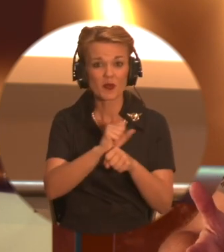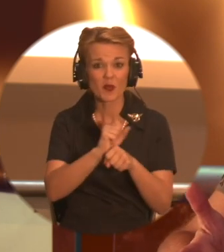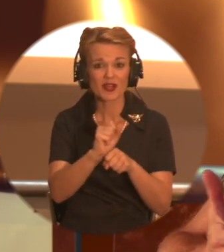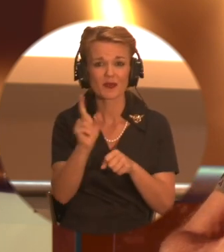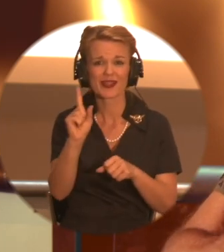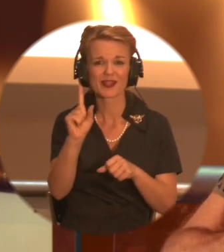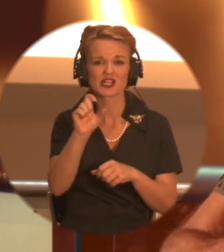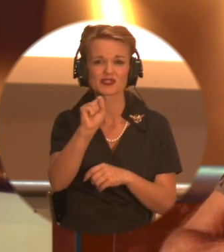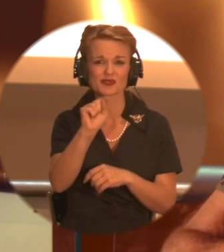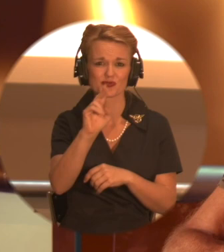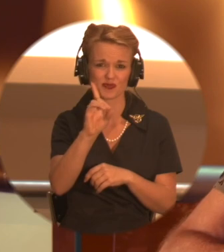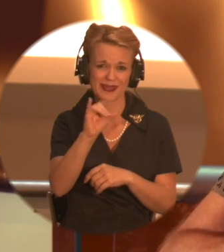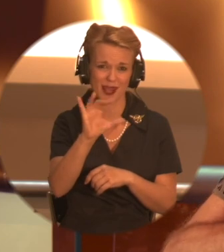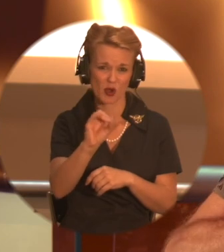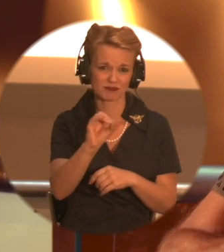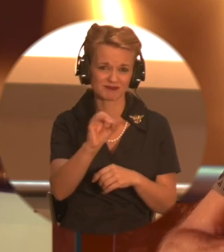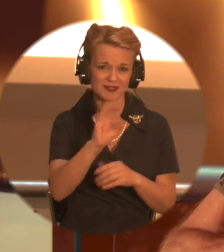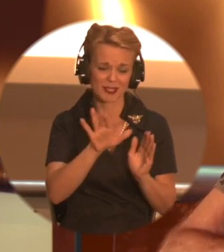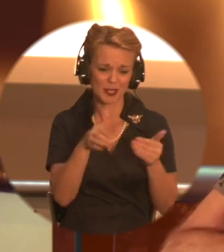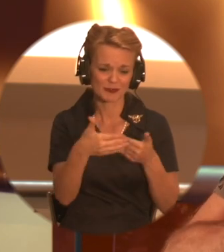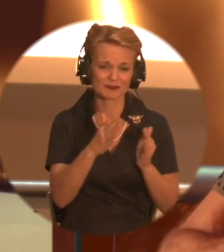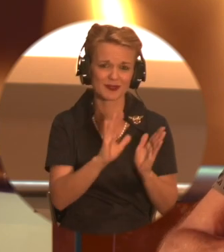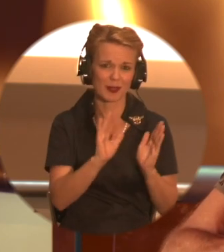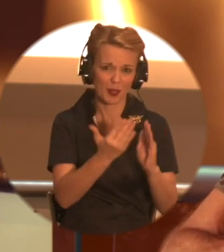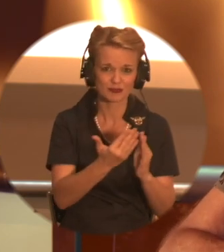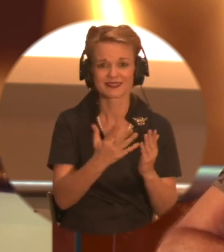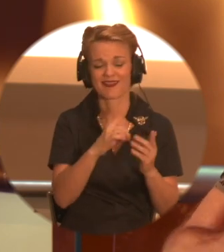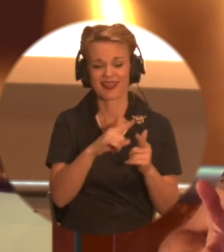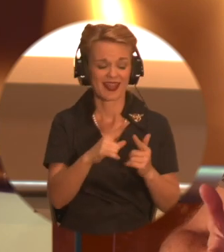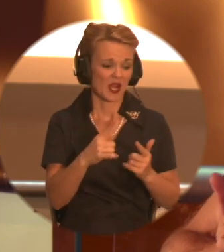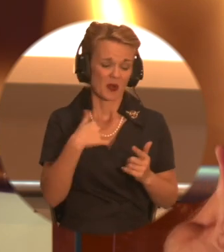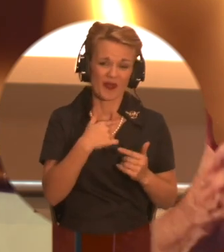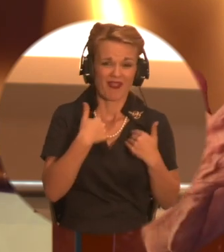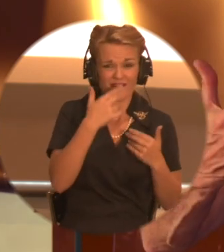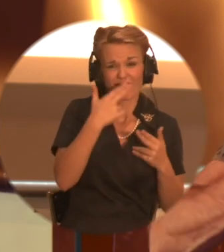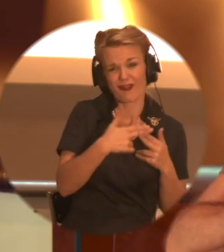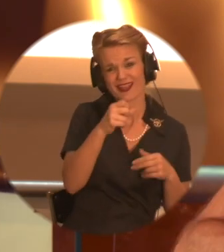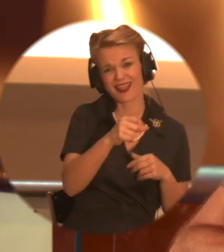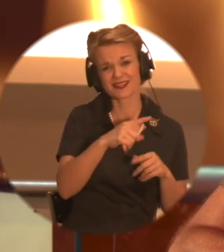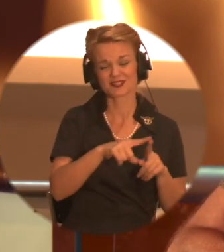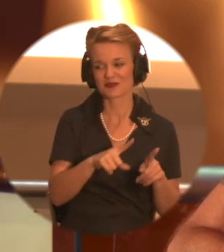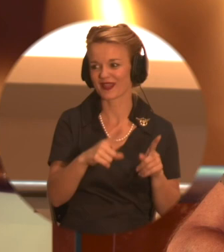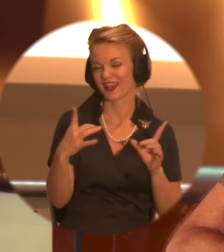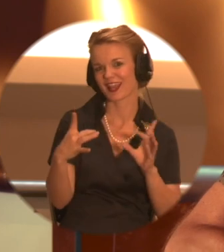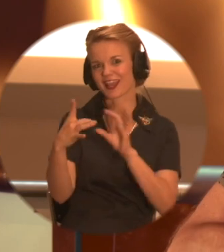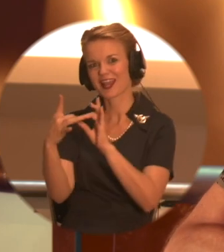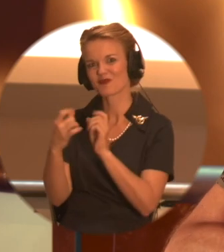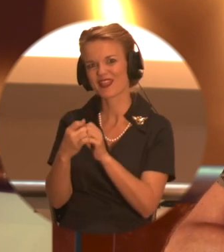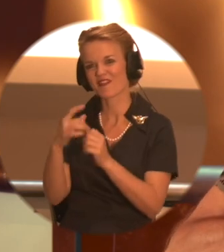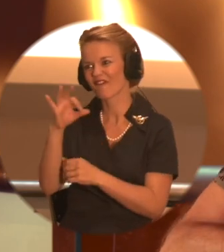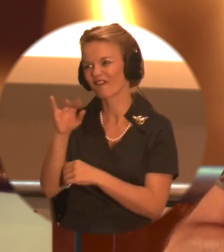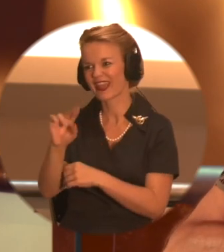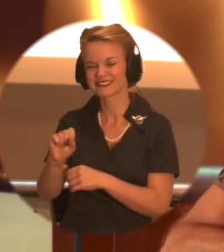I love the people that are around and we have fun with the crew and everybody laughs and has a good time. But it's not the same as connecting with the fans. Yeah. And there's really